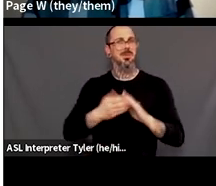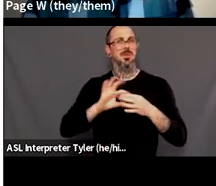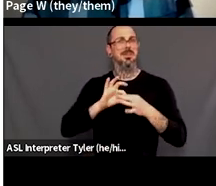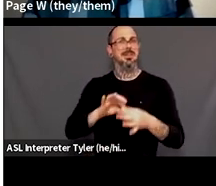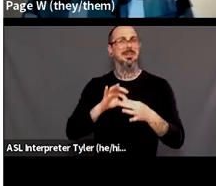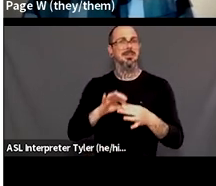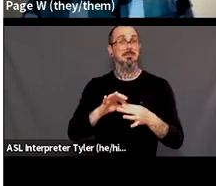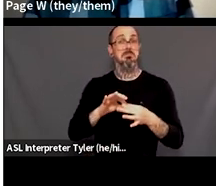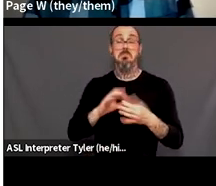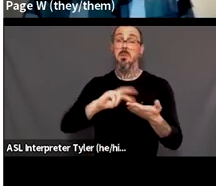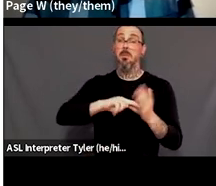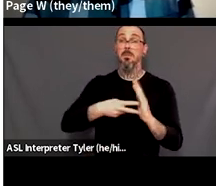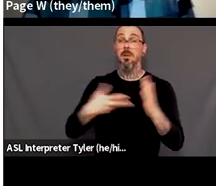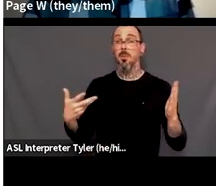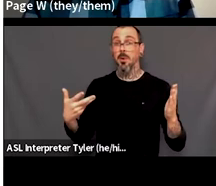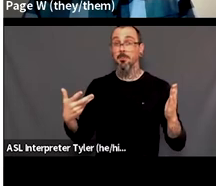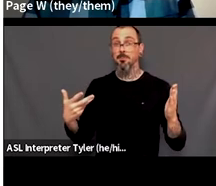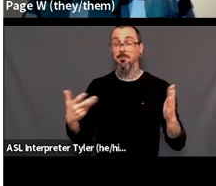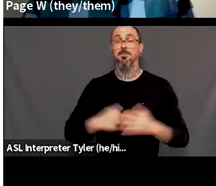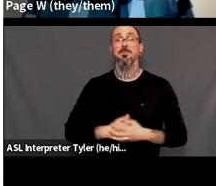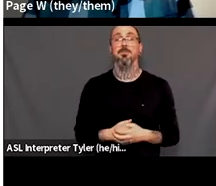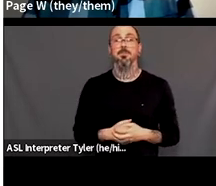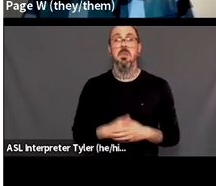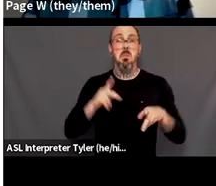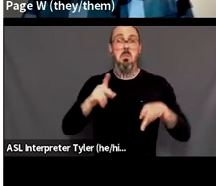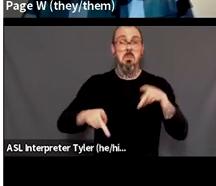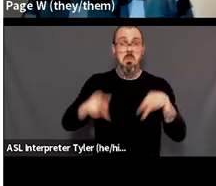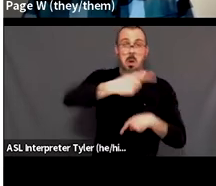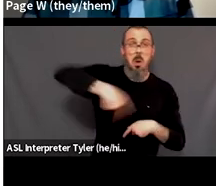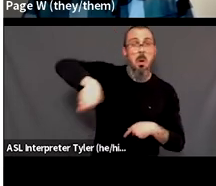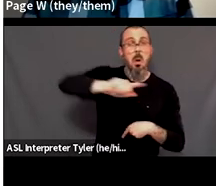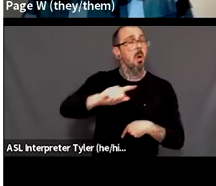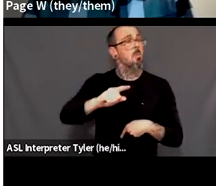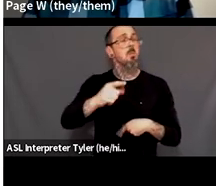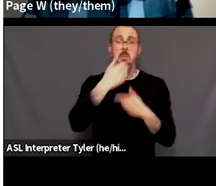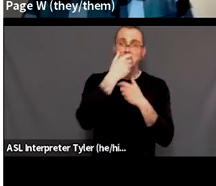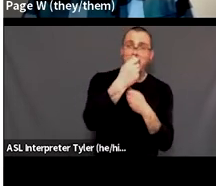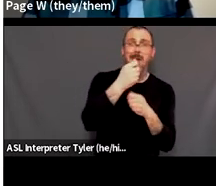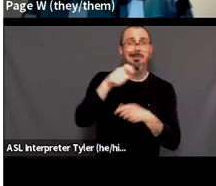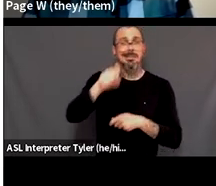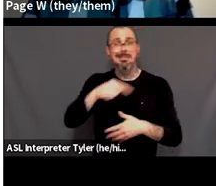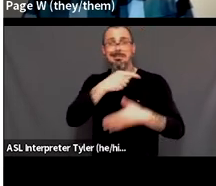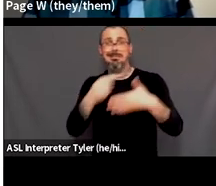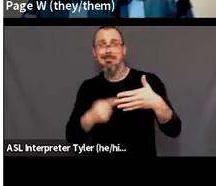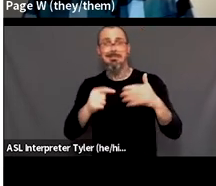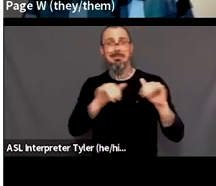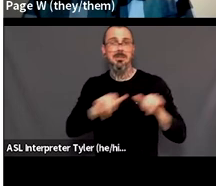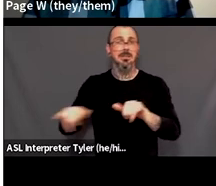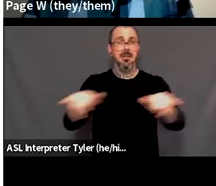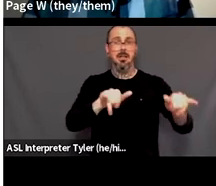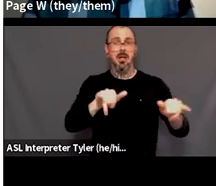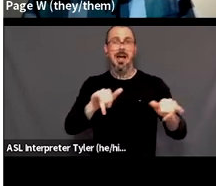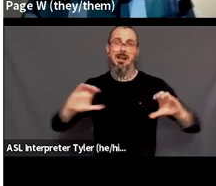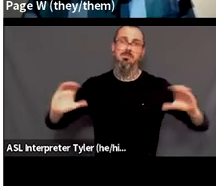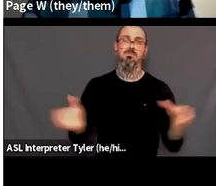as the coming together of groups of people with shared interests or needs in the capacity to support and hold space for each other